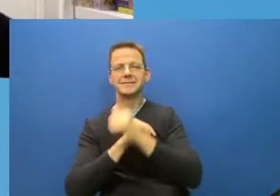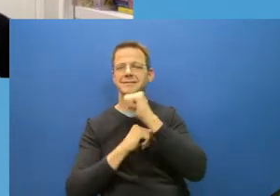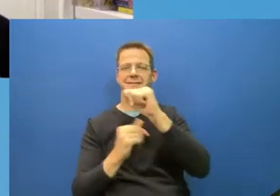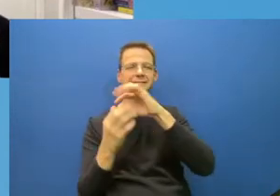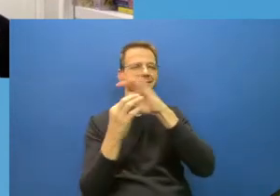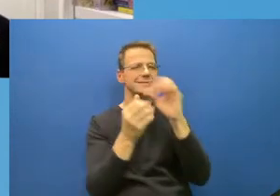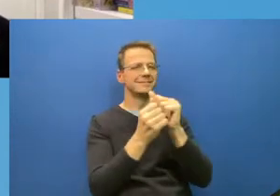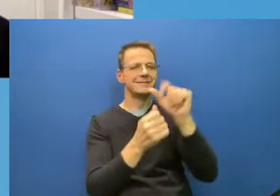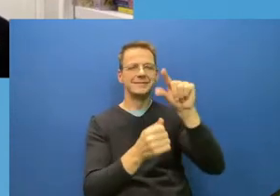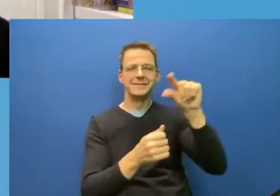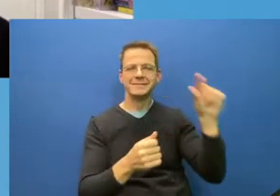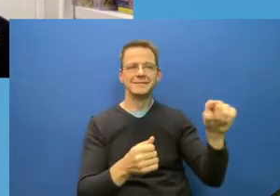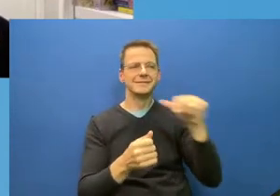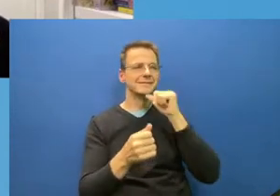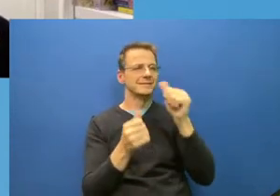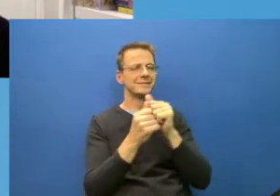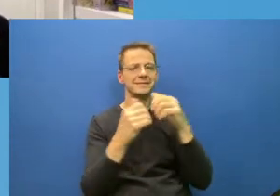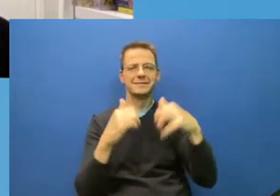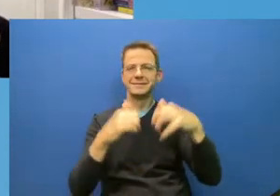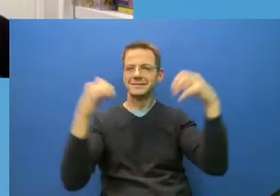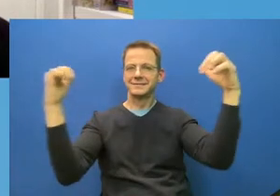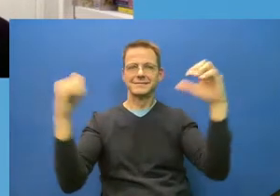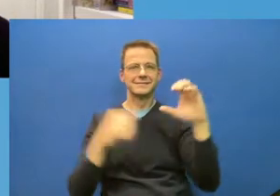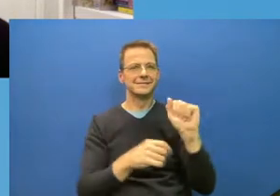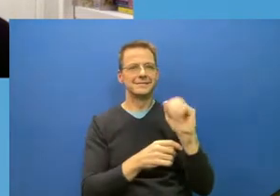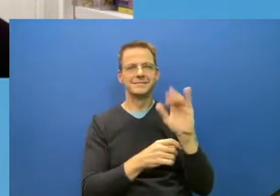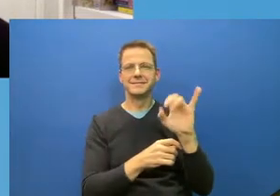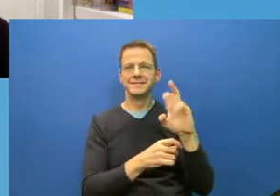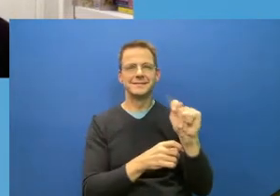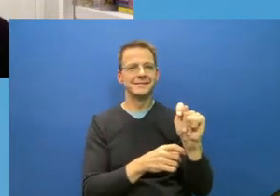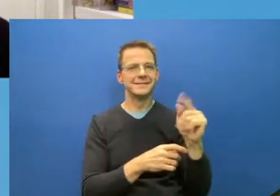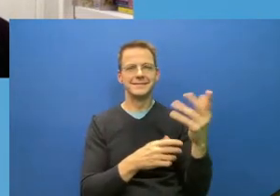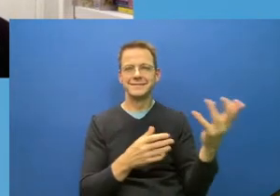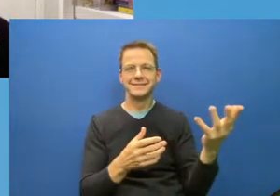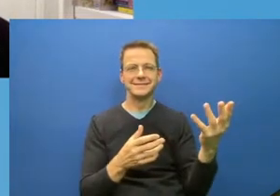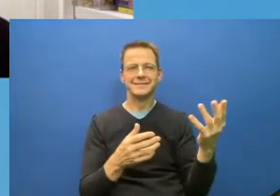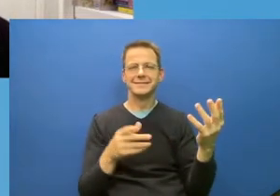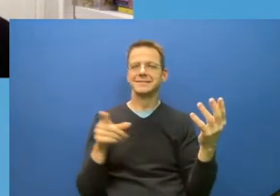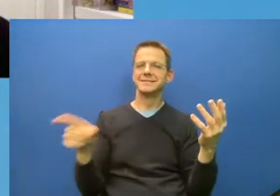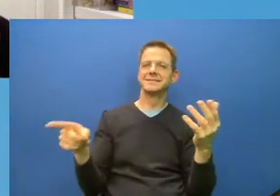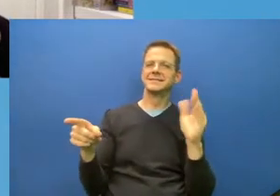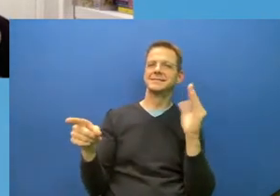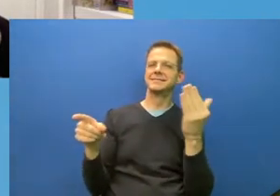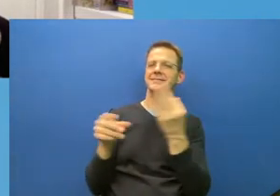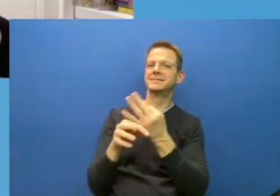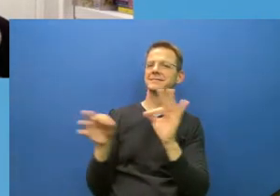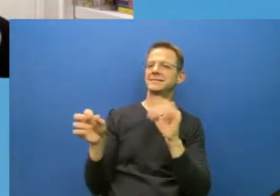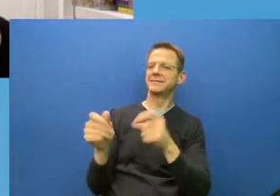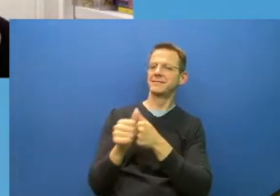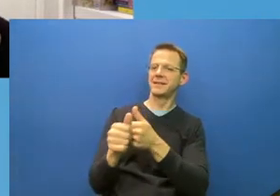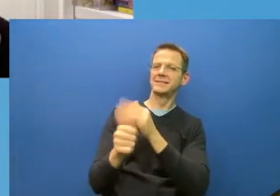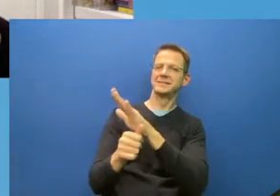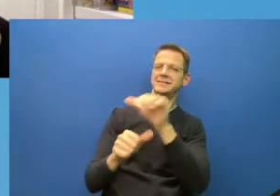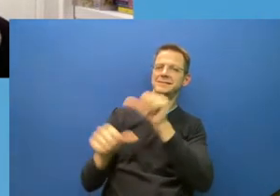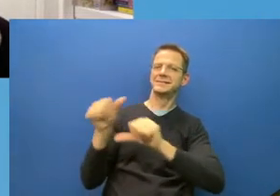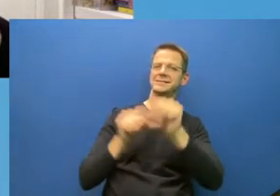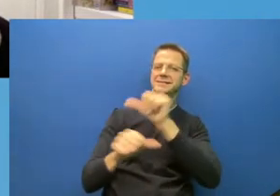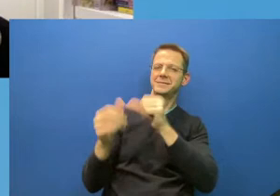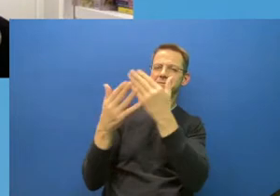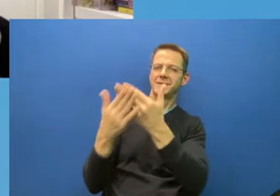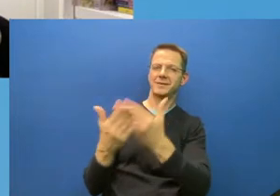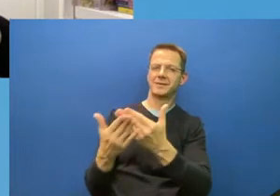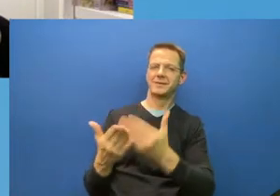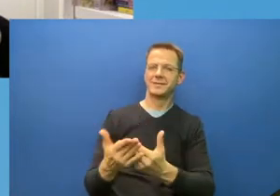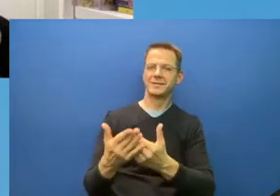further scientific evidence, no matter how unpopular it may be in in development of policy. And also